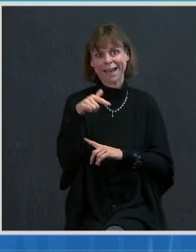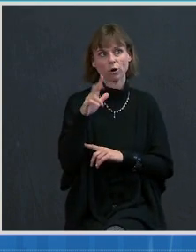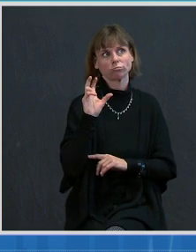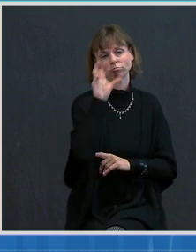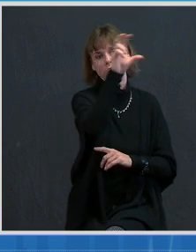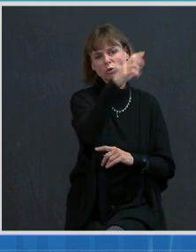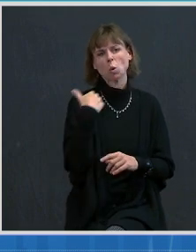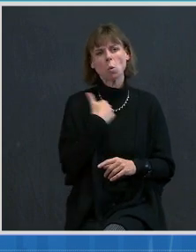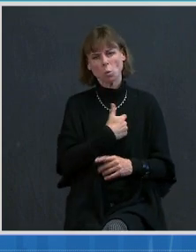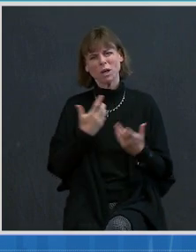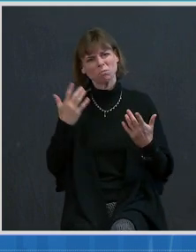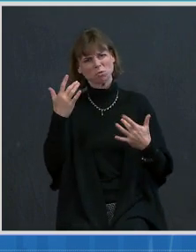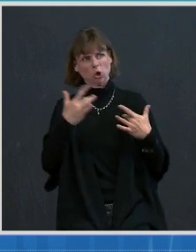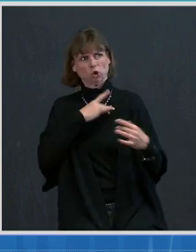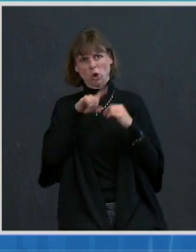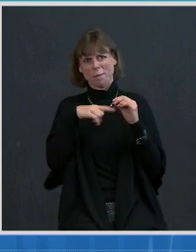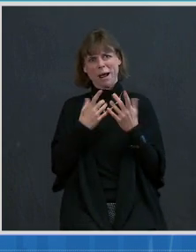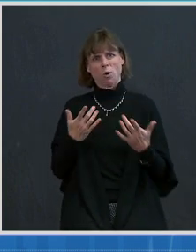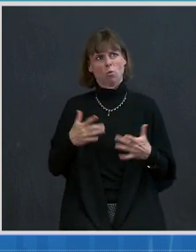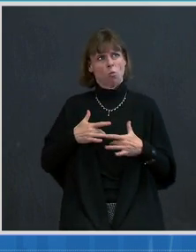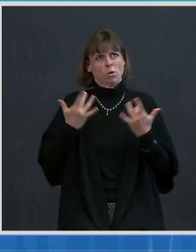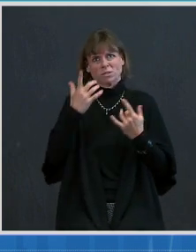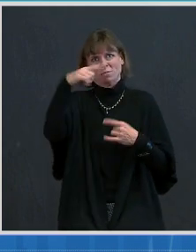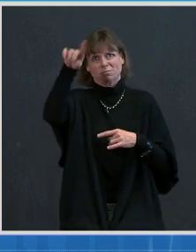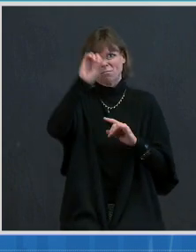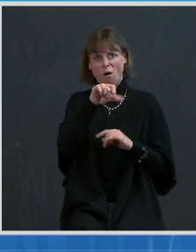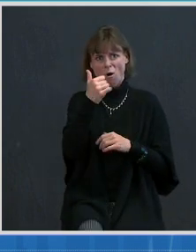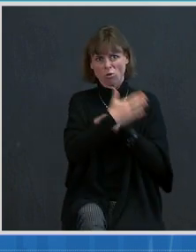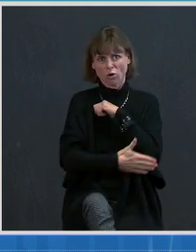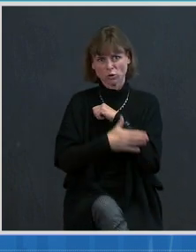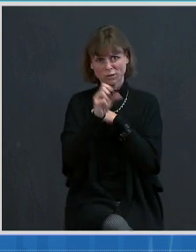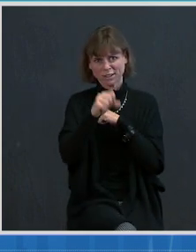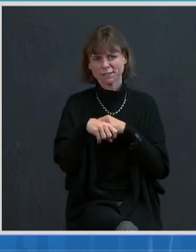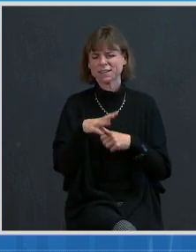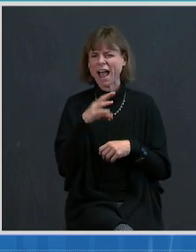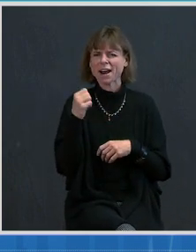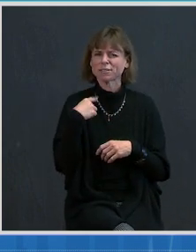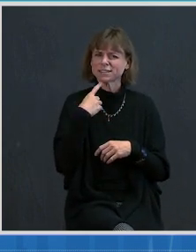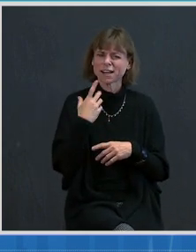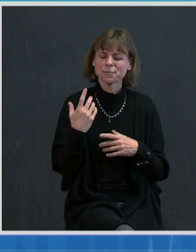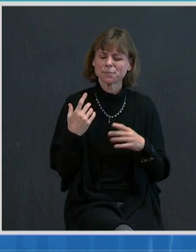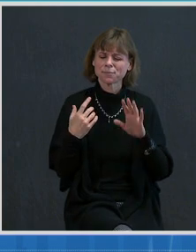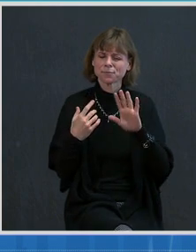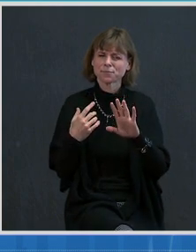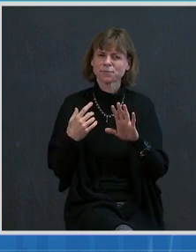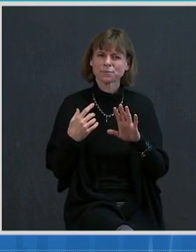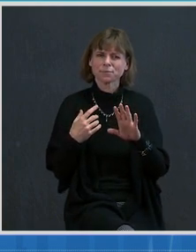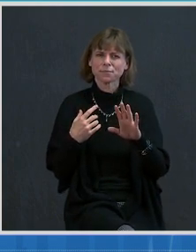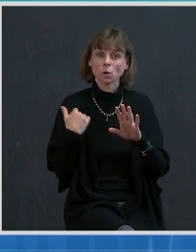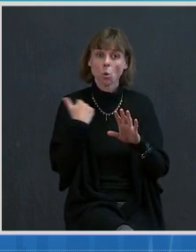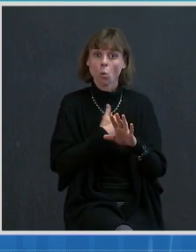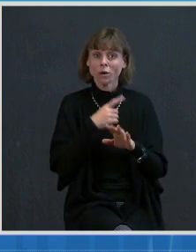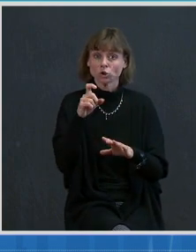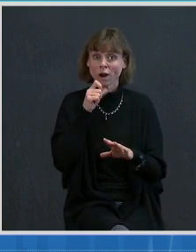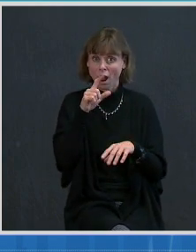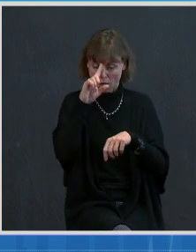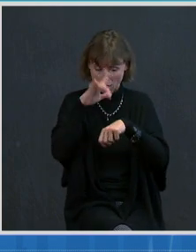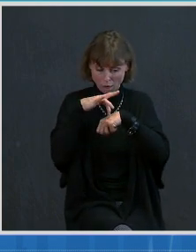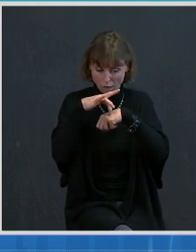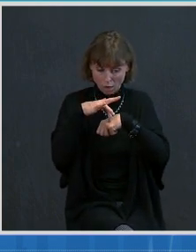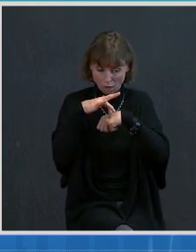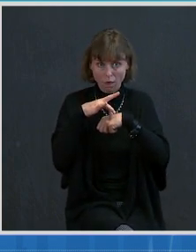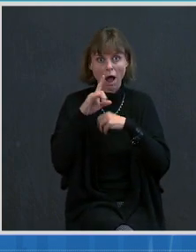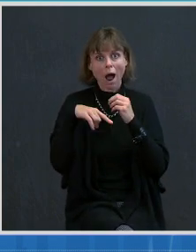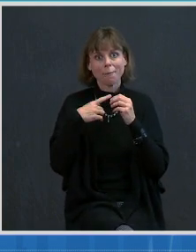Andy, if I might just make one comment that was made part of the question, we should not get so fixated on this elusive